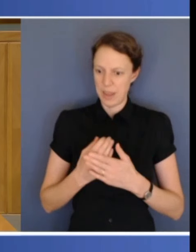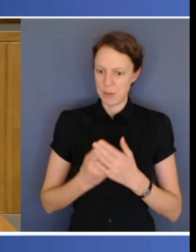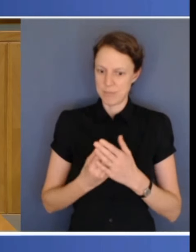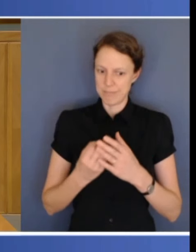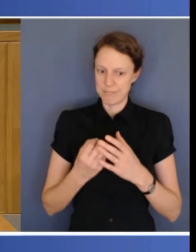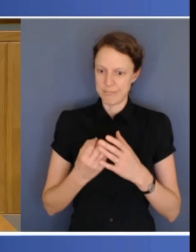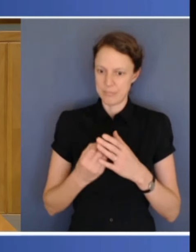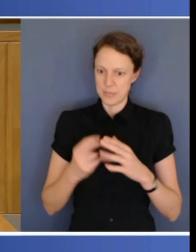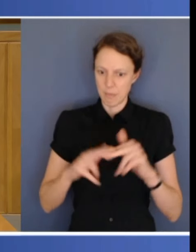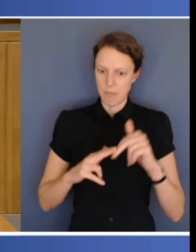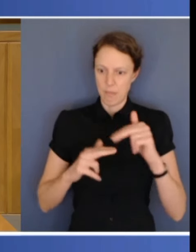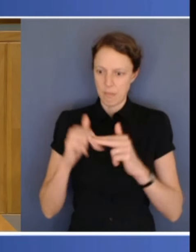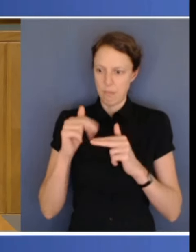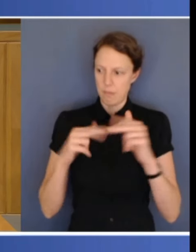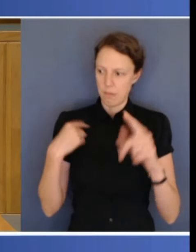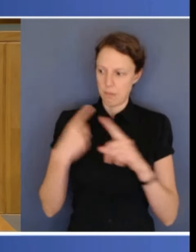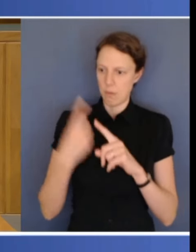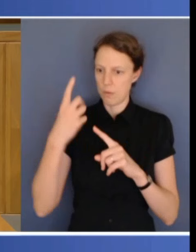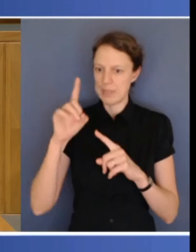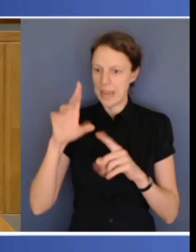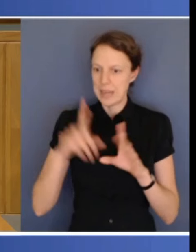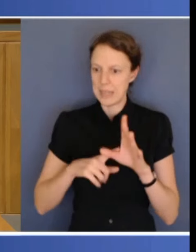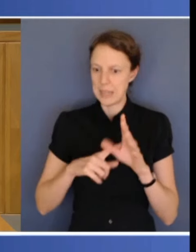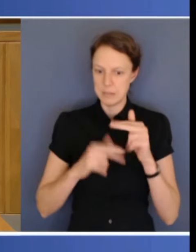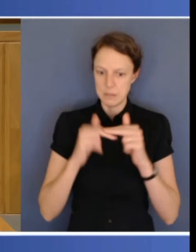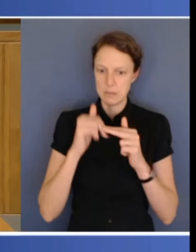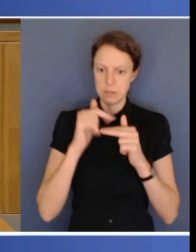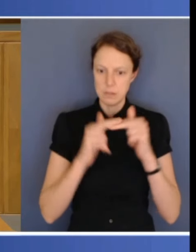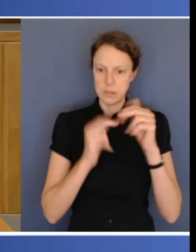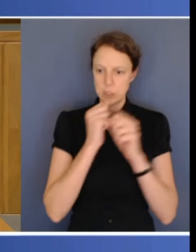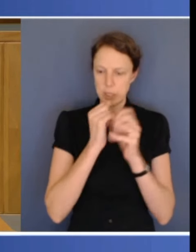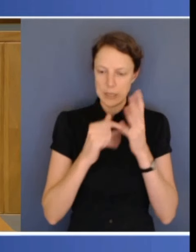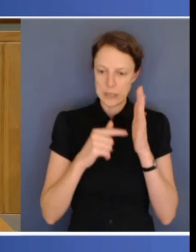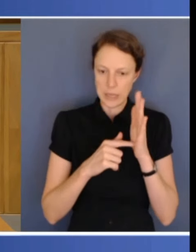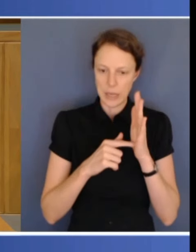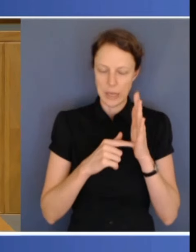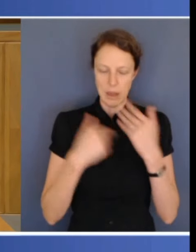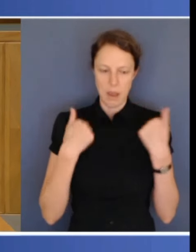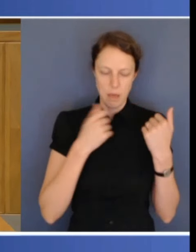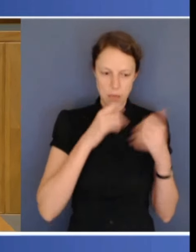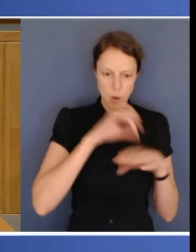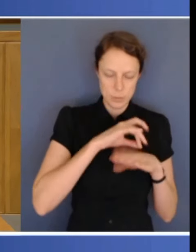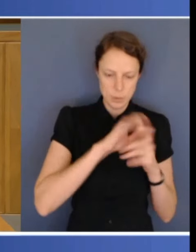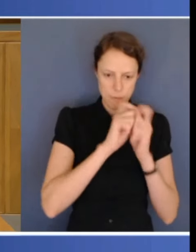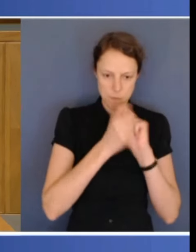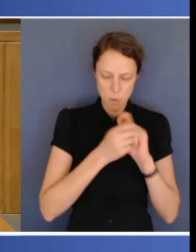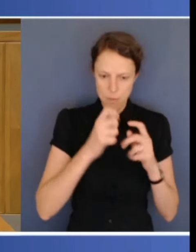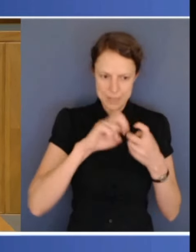GST, the challenges with NDIS, the issues with health and hospital reform. And today, we've not only got an agreement on the revenue base